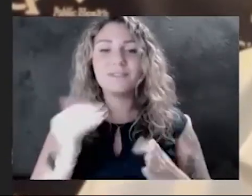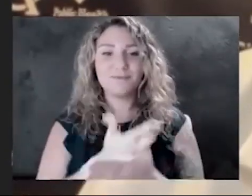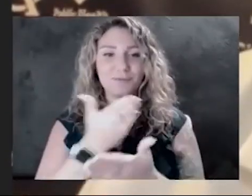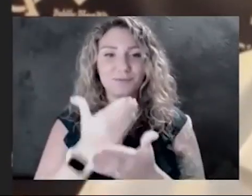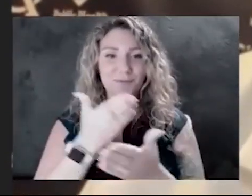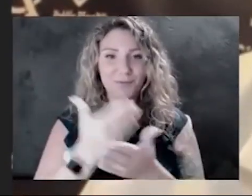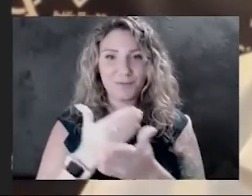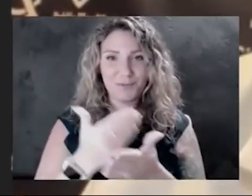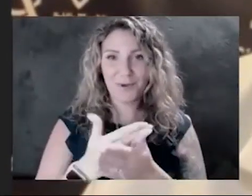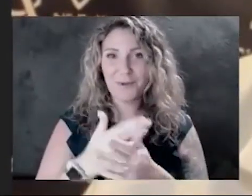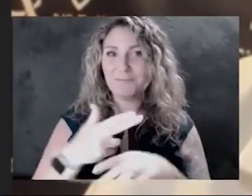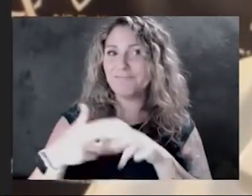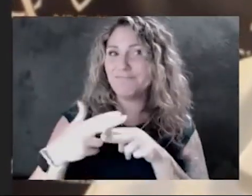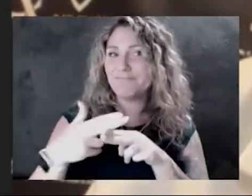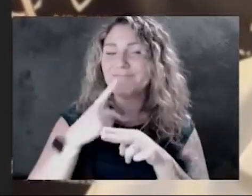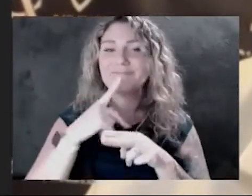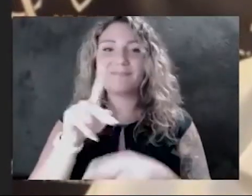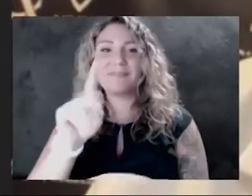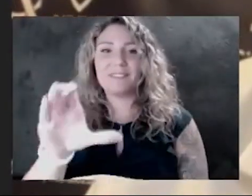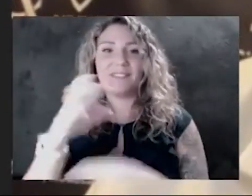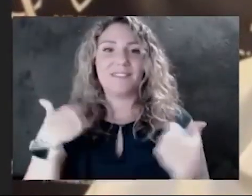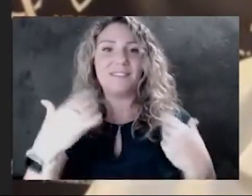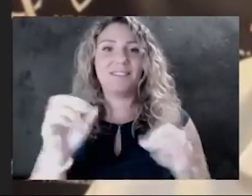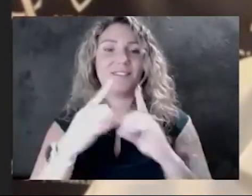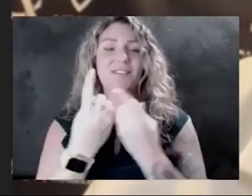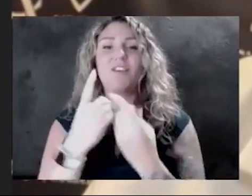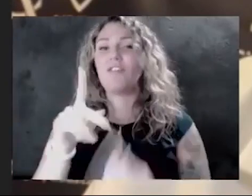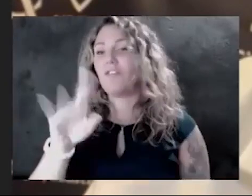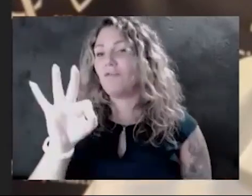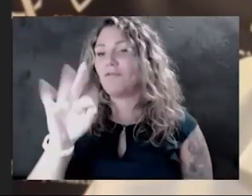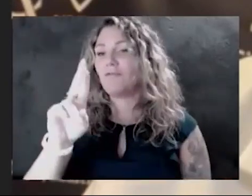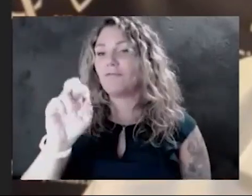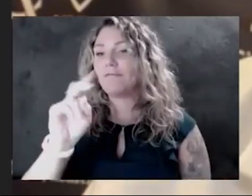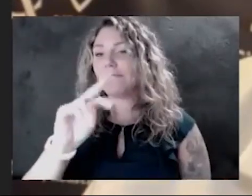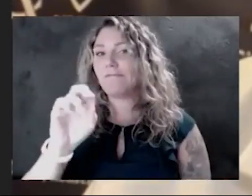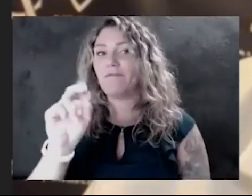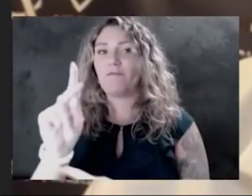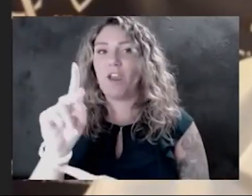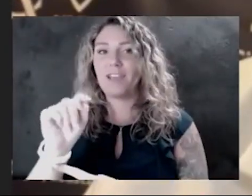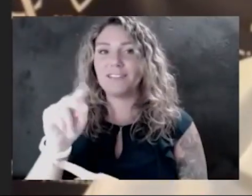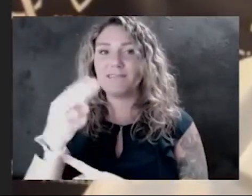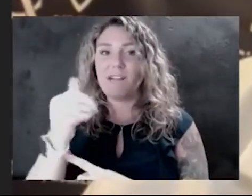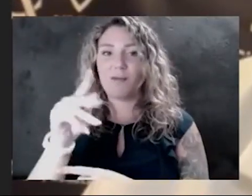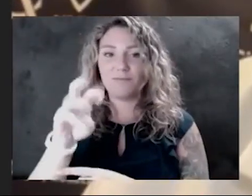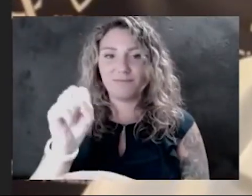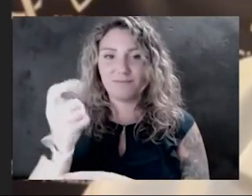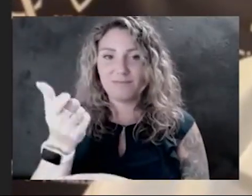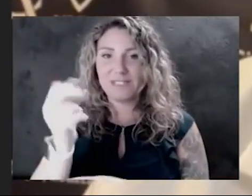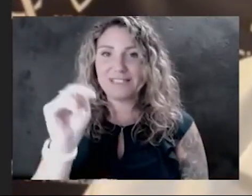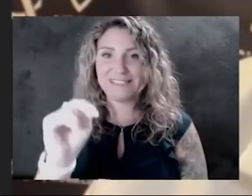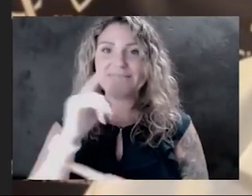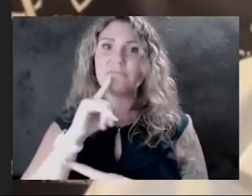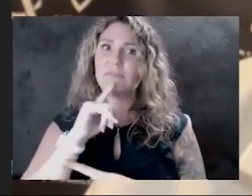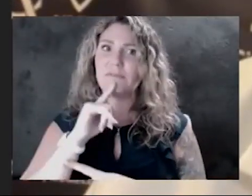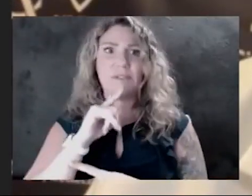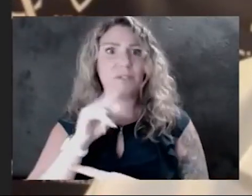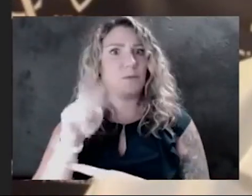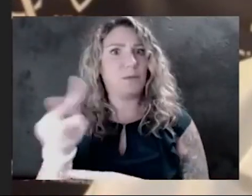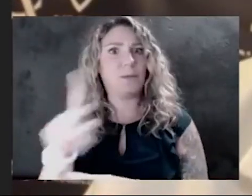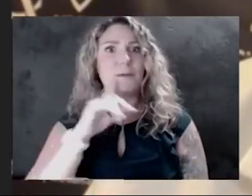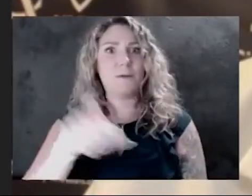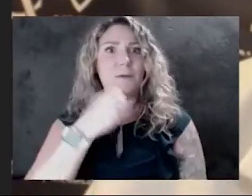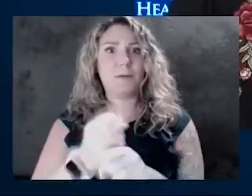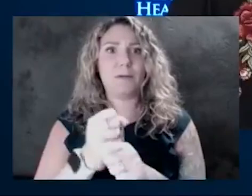director for our Kansas City Health Department. Frank Thompson has been with me 22 years, so everybody's still in good hands.